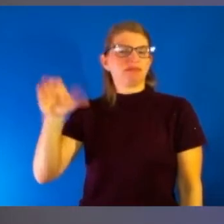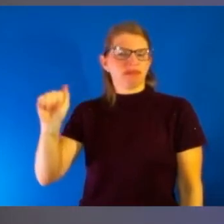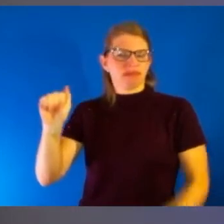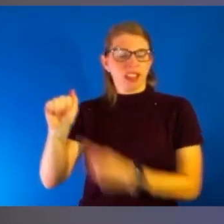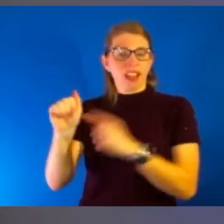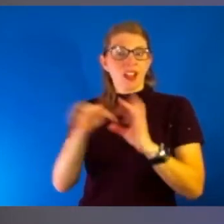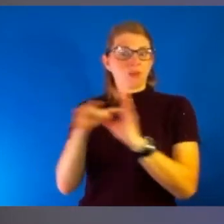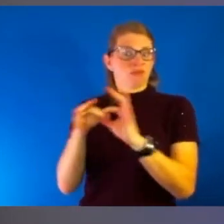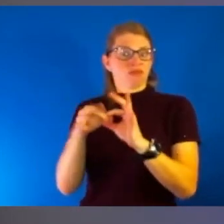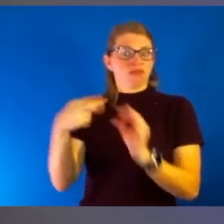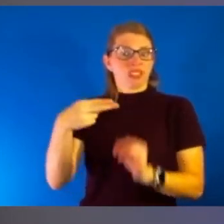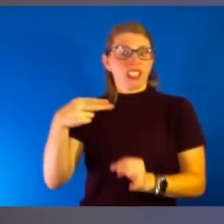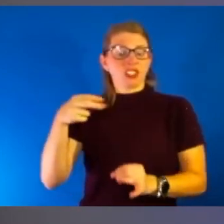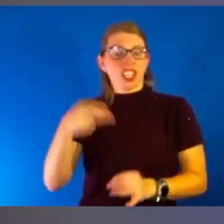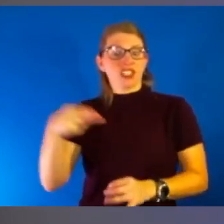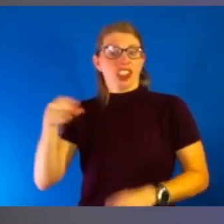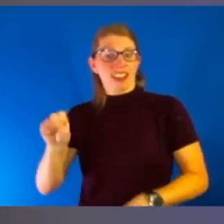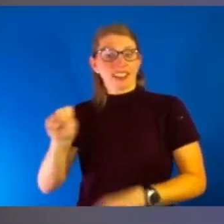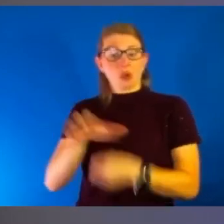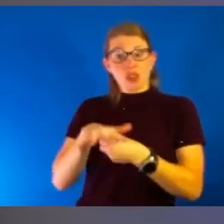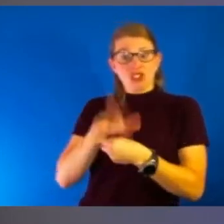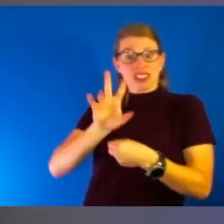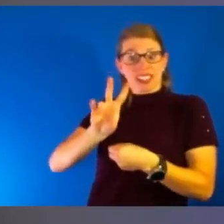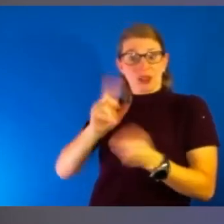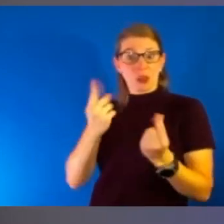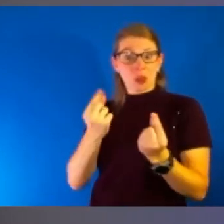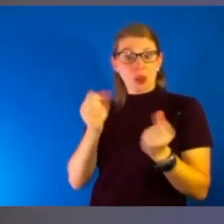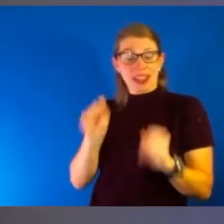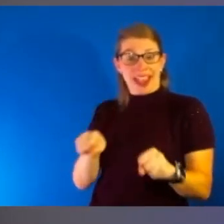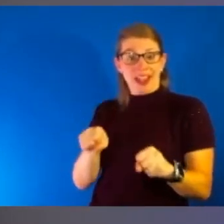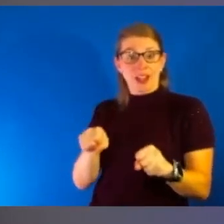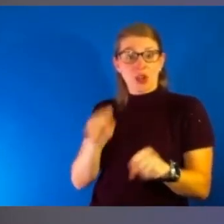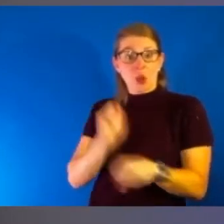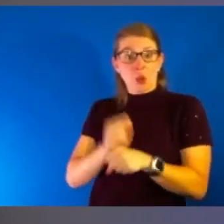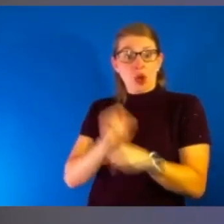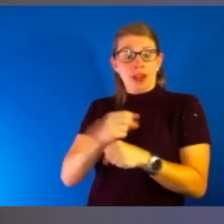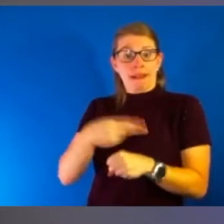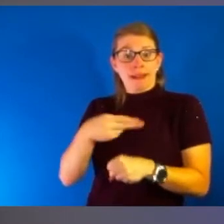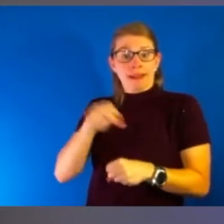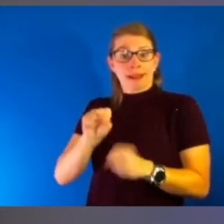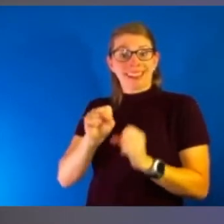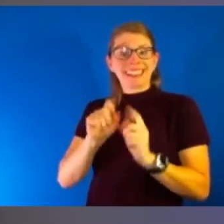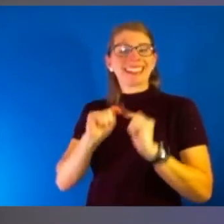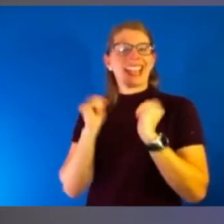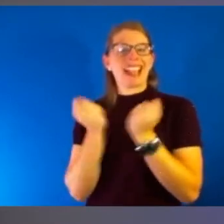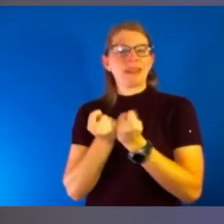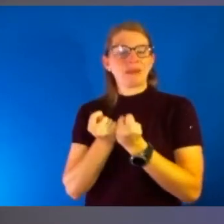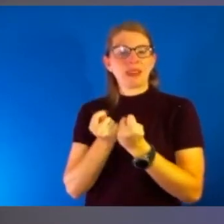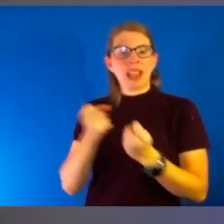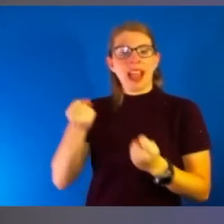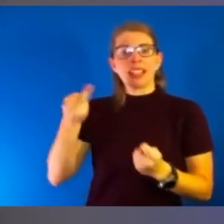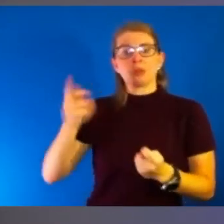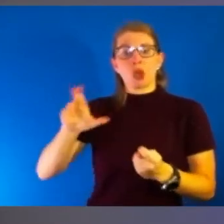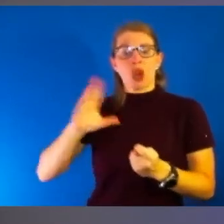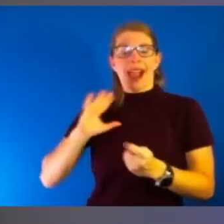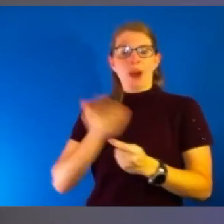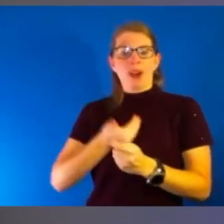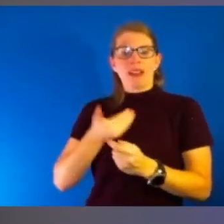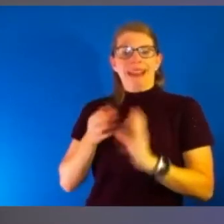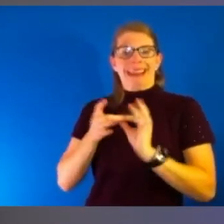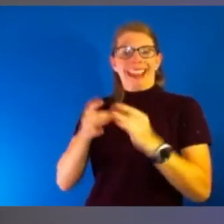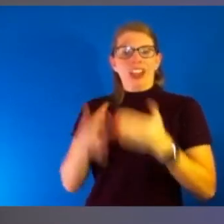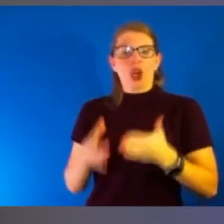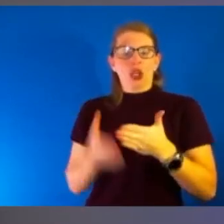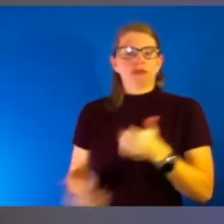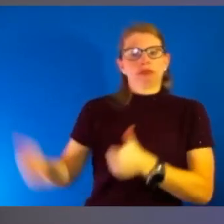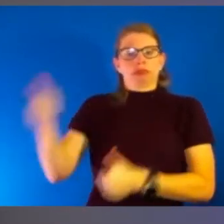thing we've been able to do in region seven is work as an HHS team. So Asper has been our leader in the management